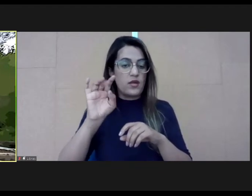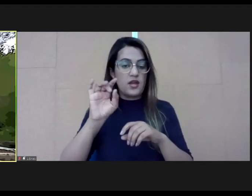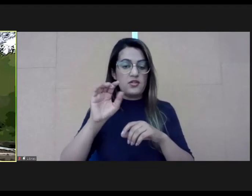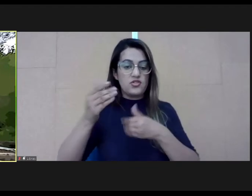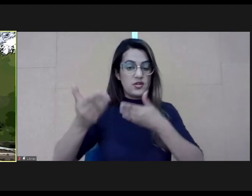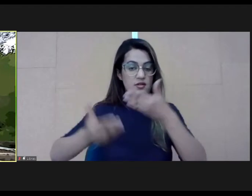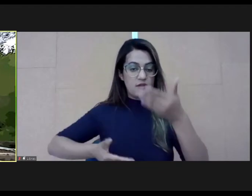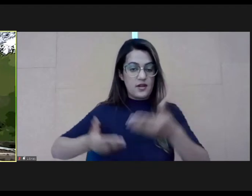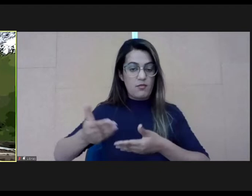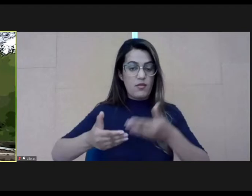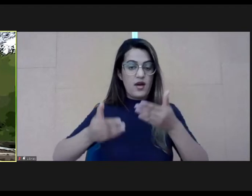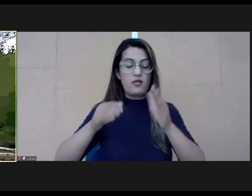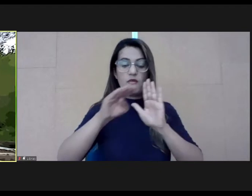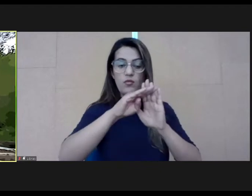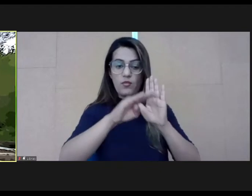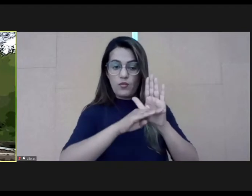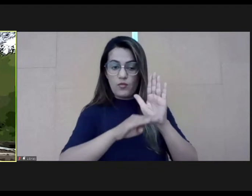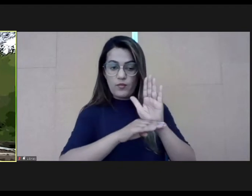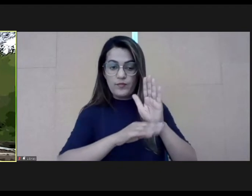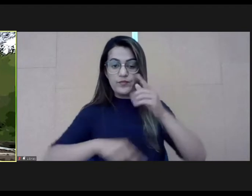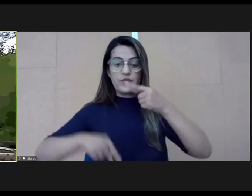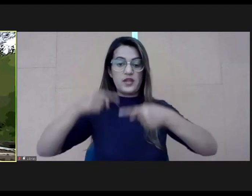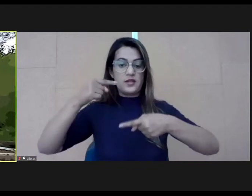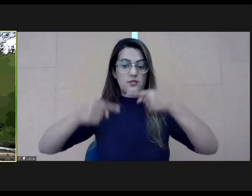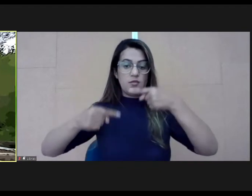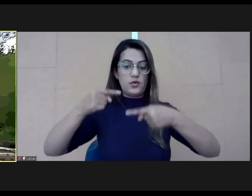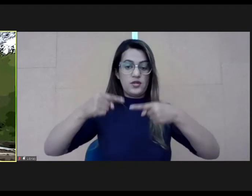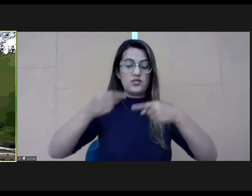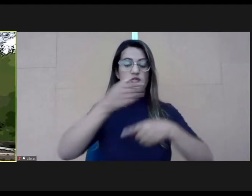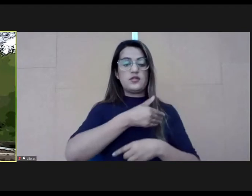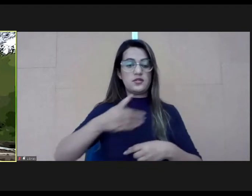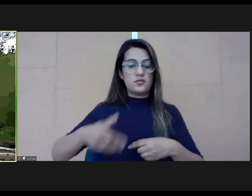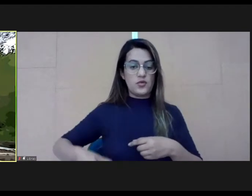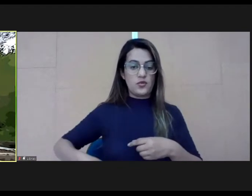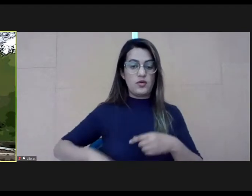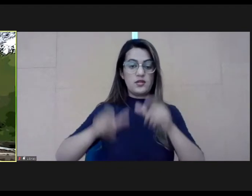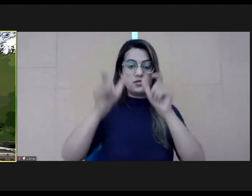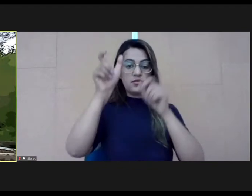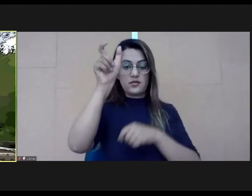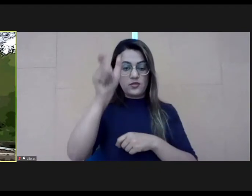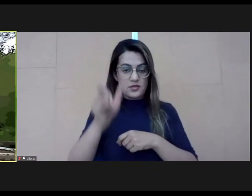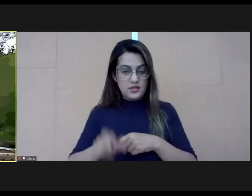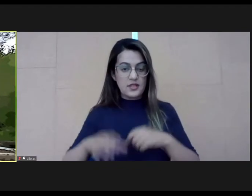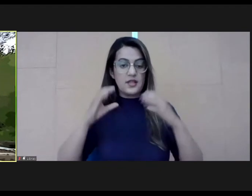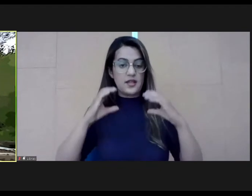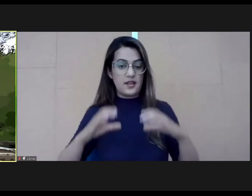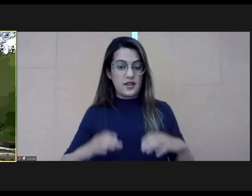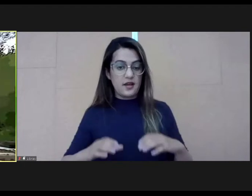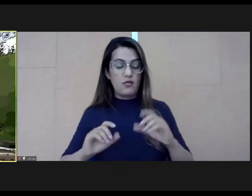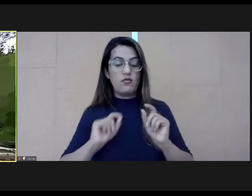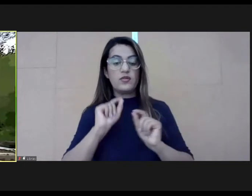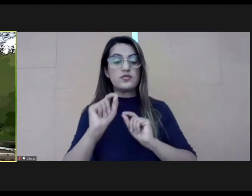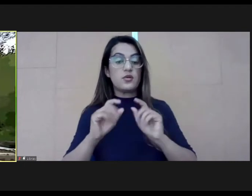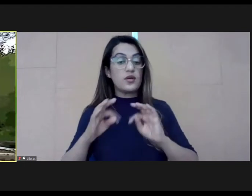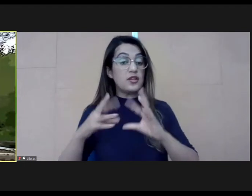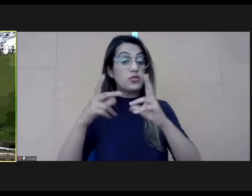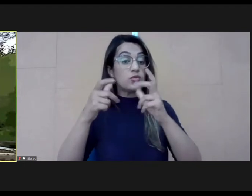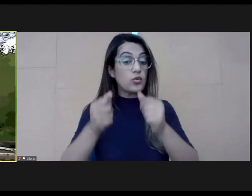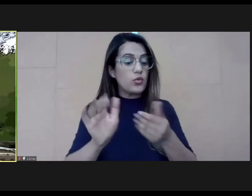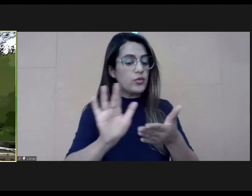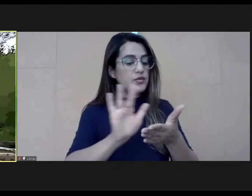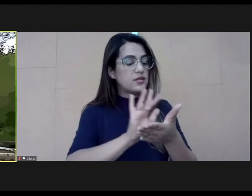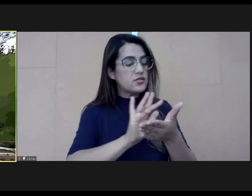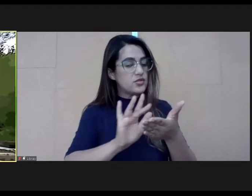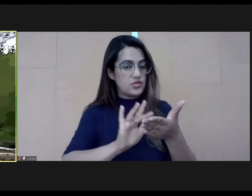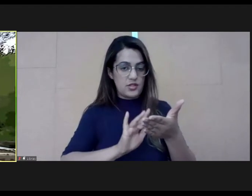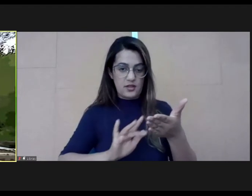public policy instrument of choice of citizens will be digital platforms. So all public service leaders, whether they consider